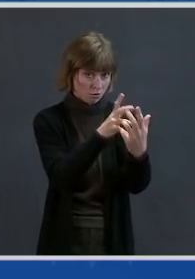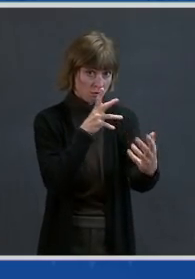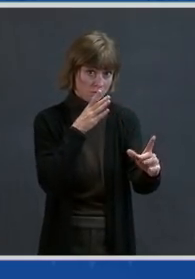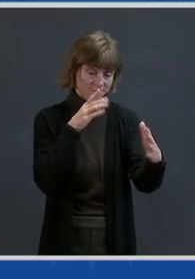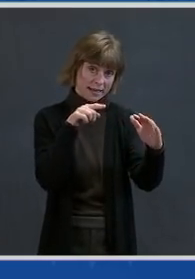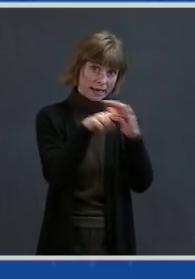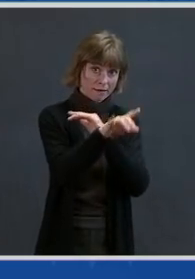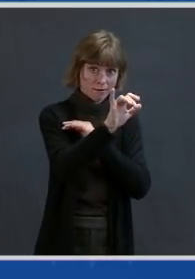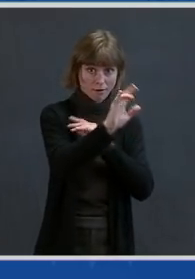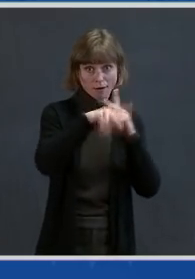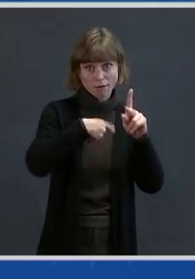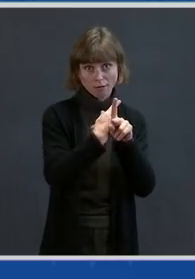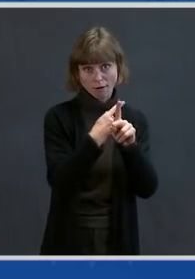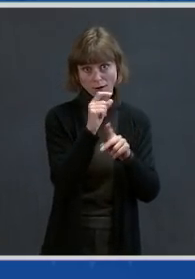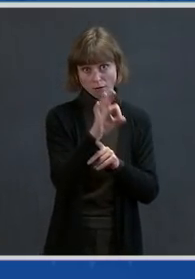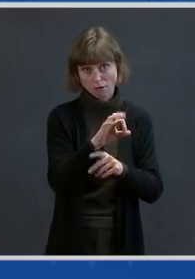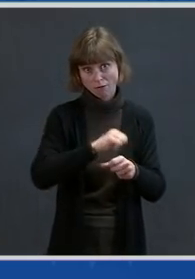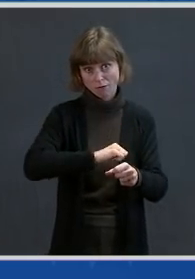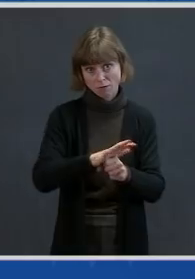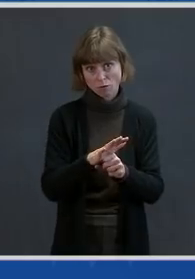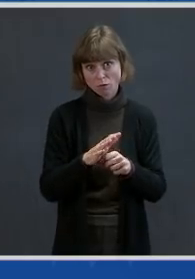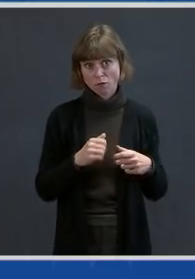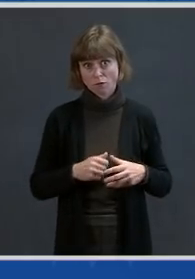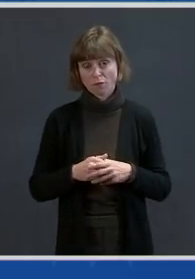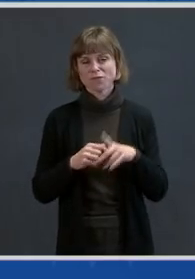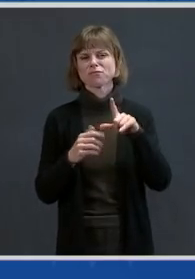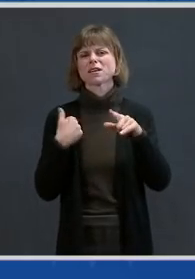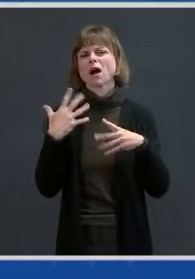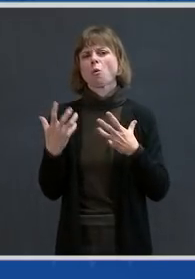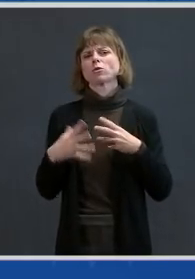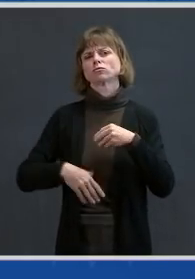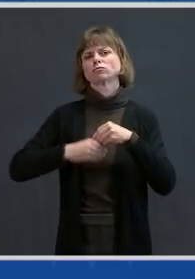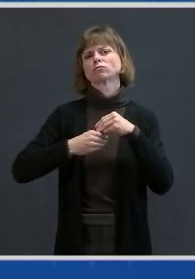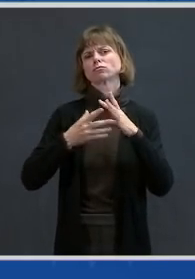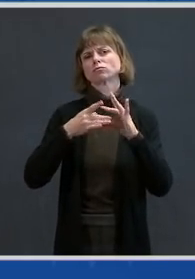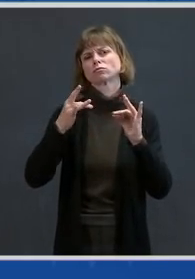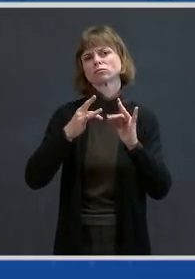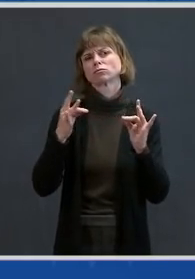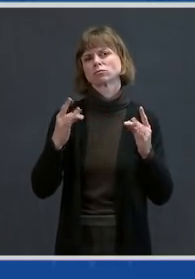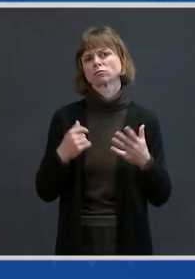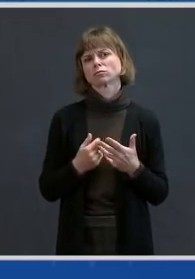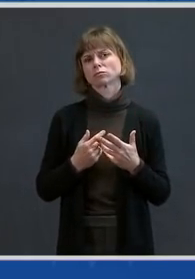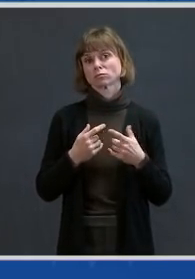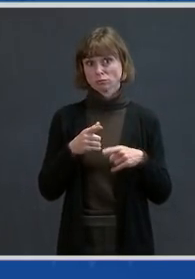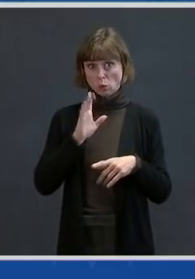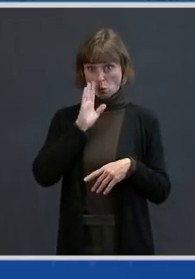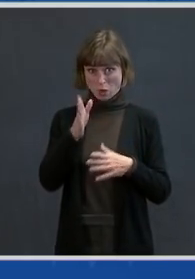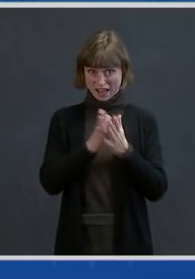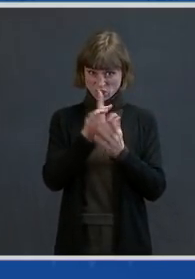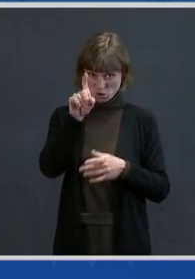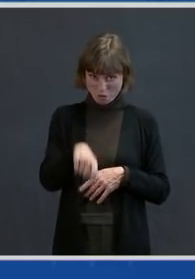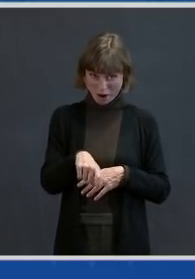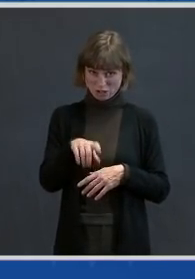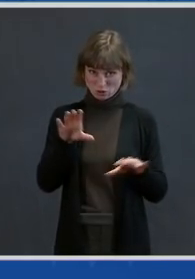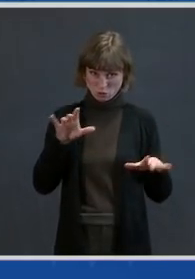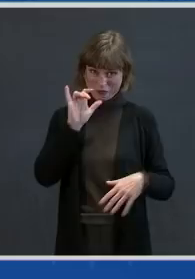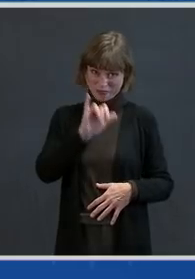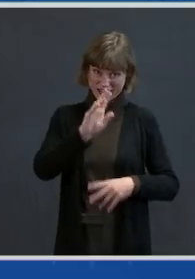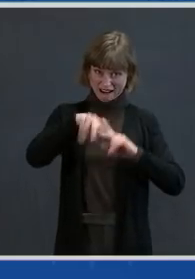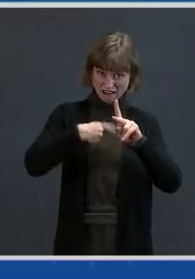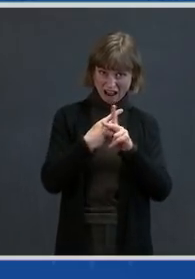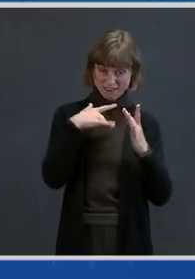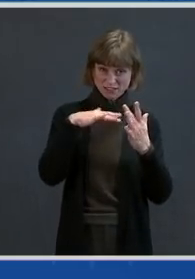make one comment that I believe is important. One would ask, are you going to have to do this with every variant? Because we cannot